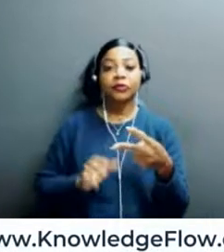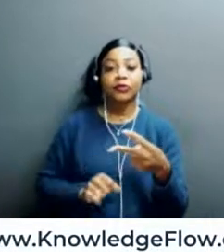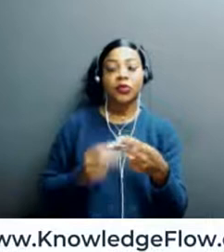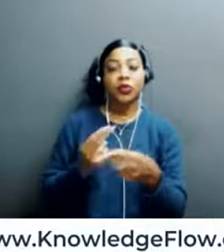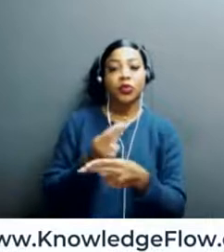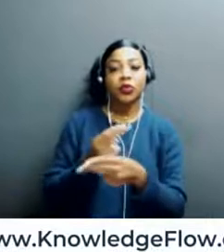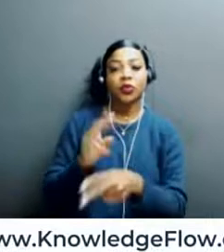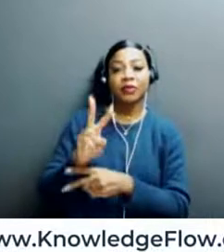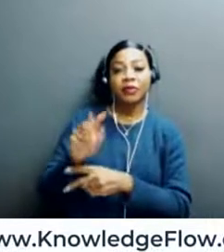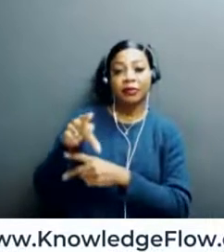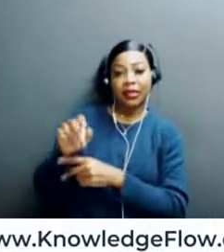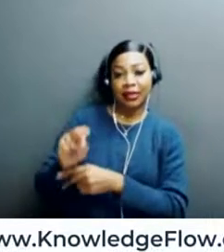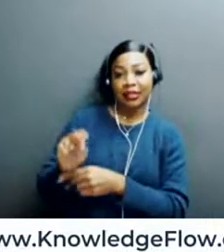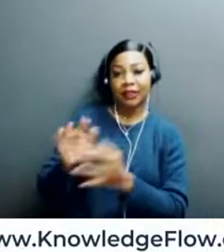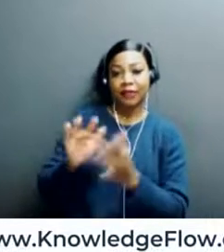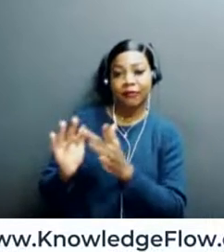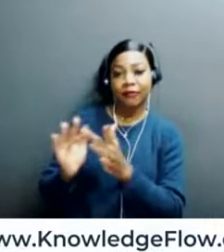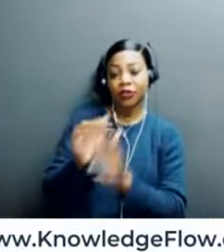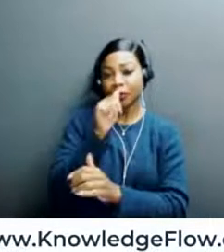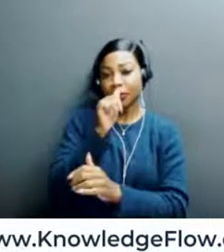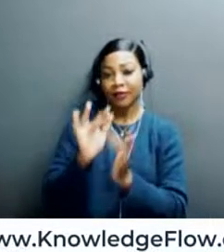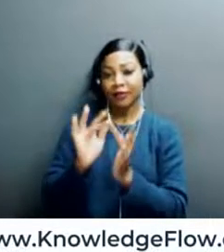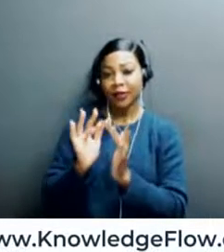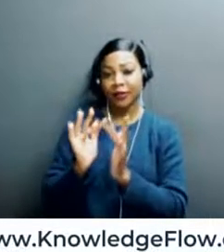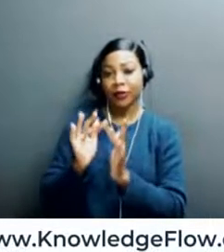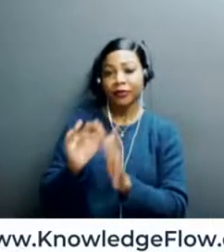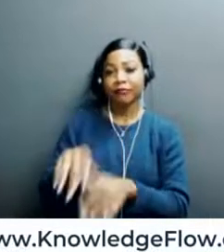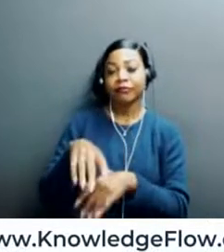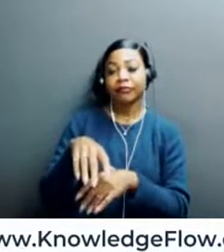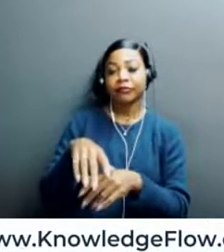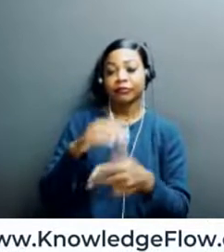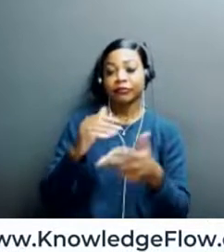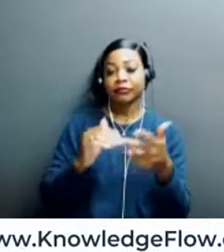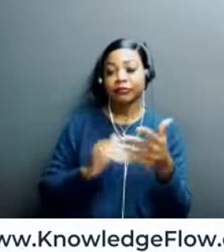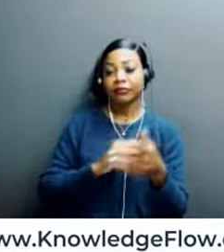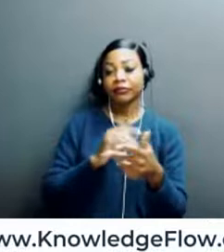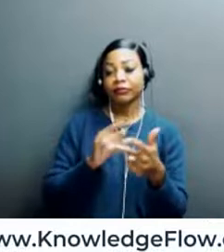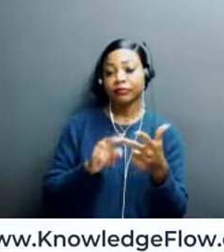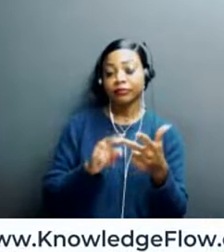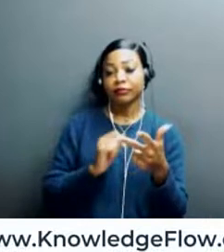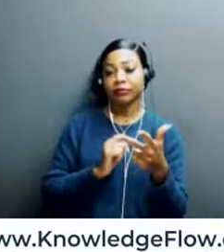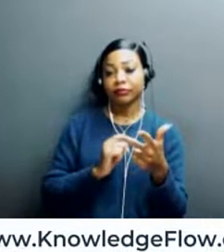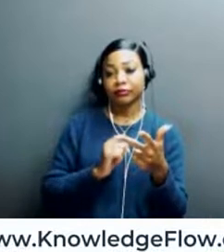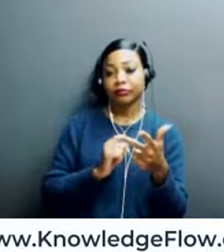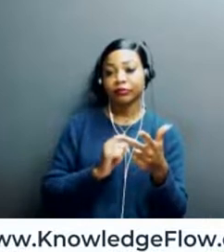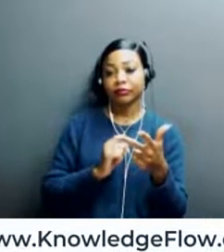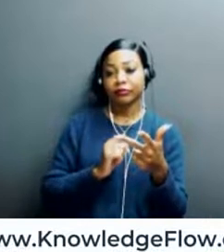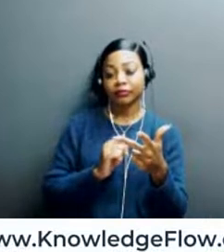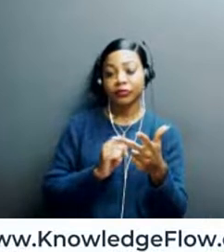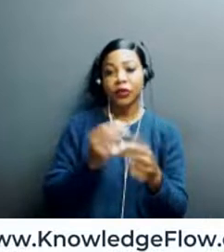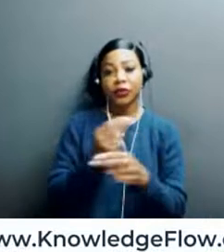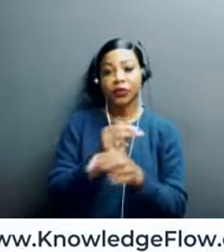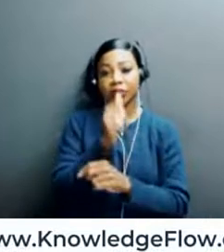VPN, which is a virtual private network. Number three, you want to consider using a password